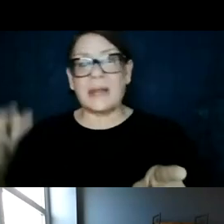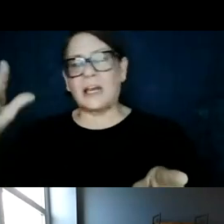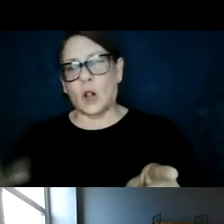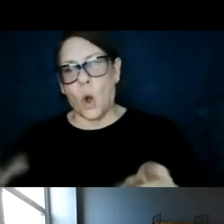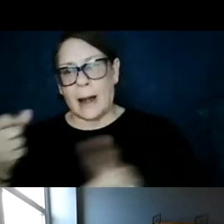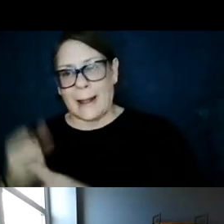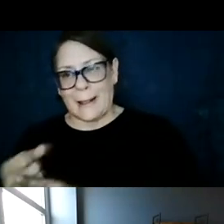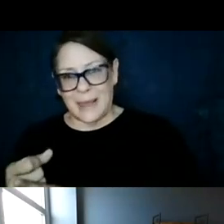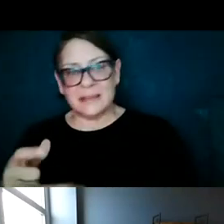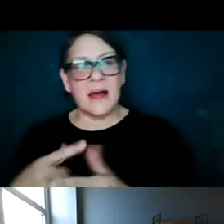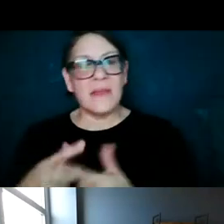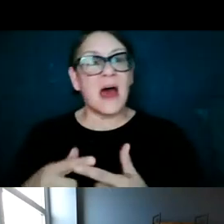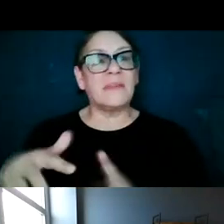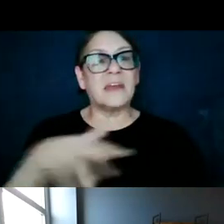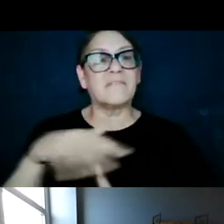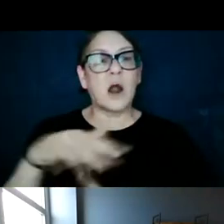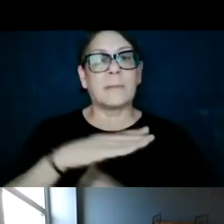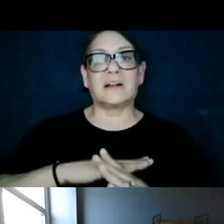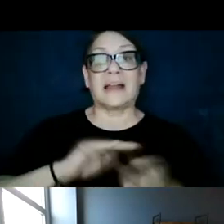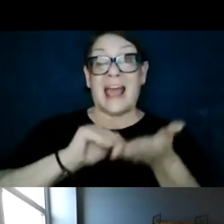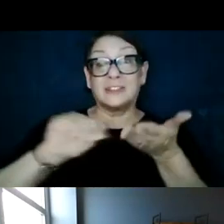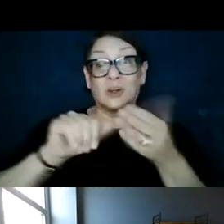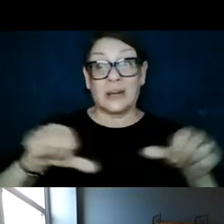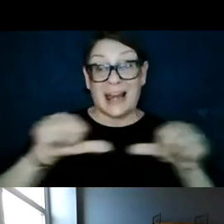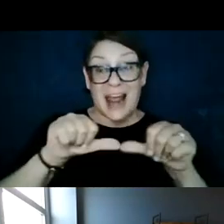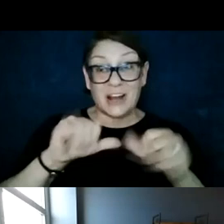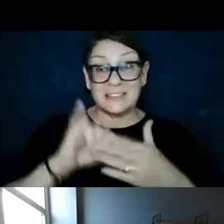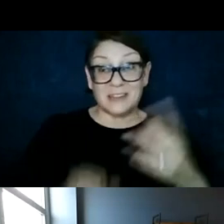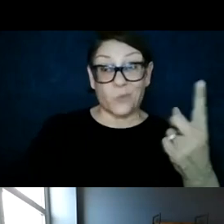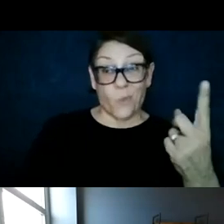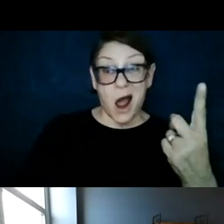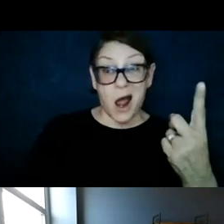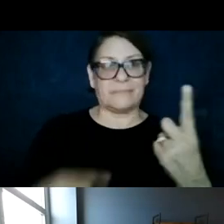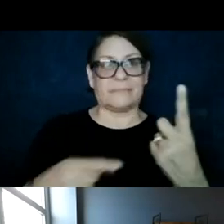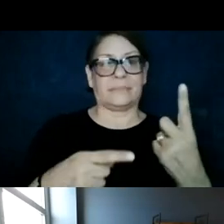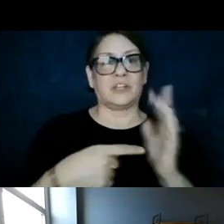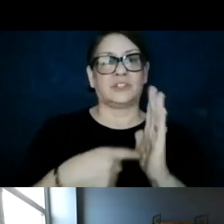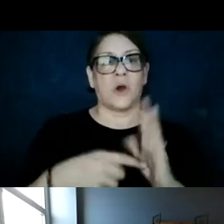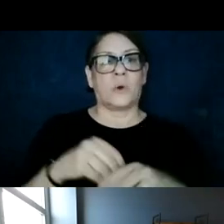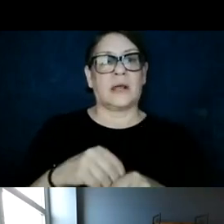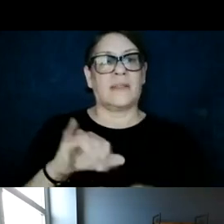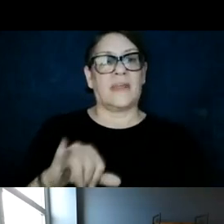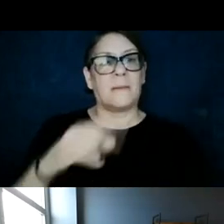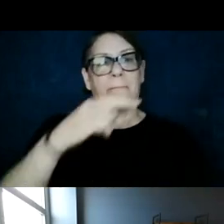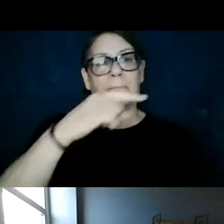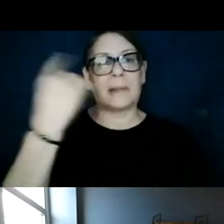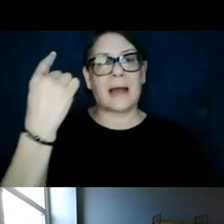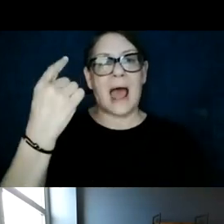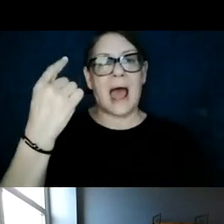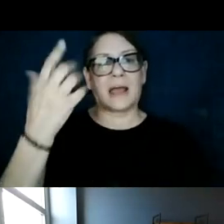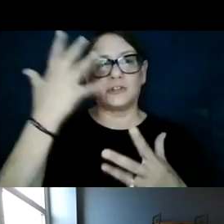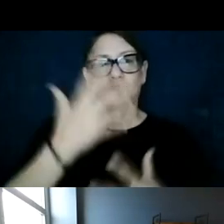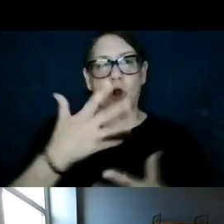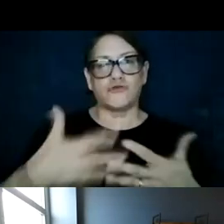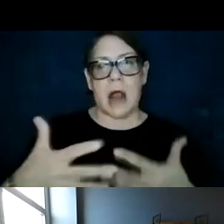impact, and then the environmentally excluded areas, which is that siding level one, is depicted in this black and dark gray area.